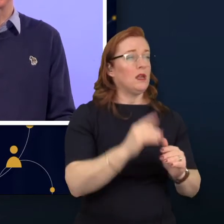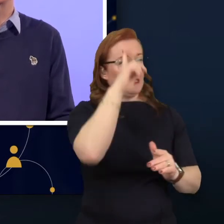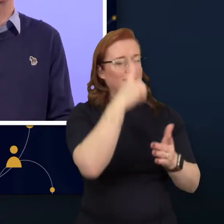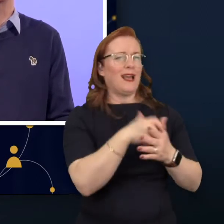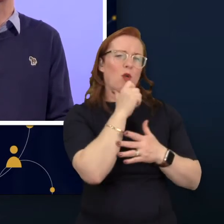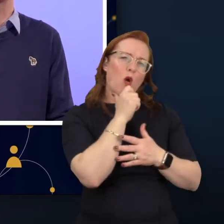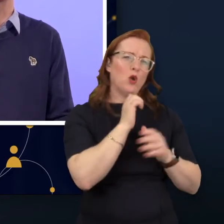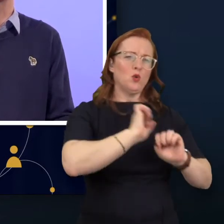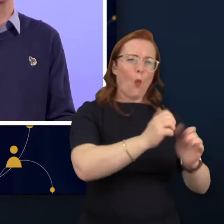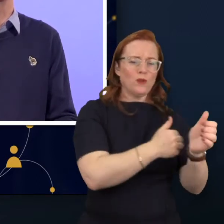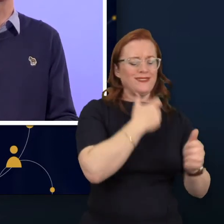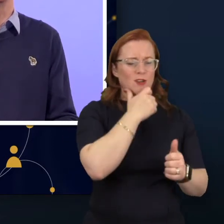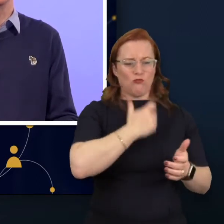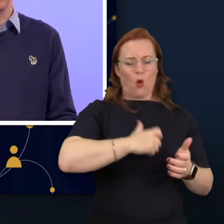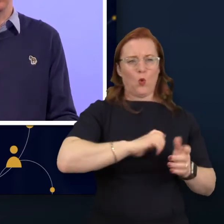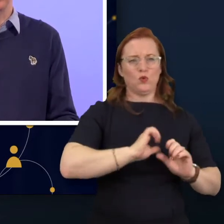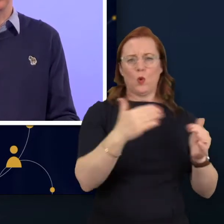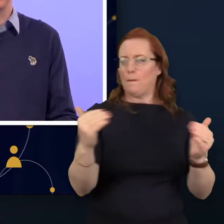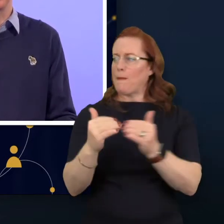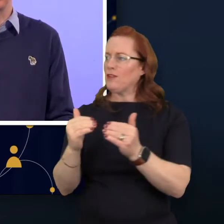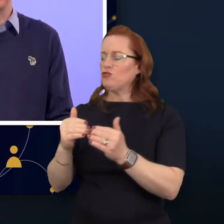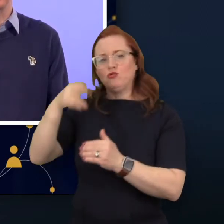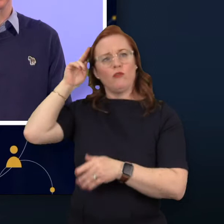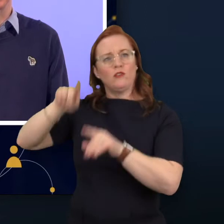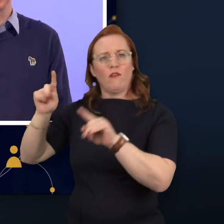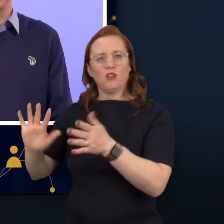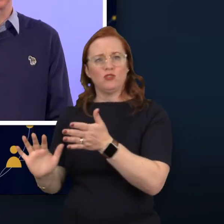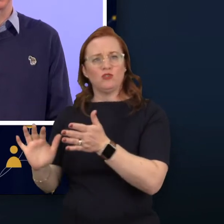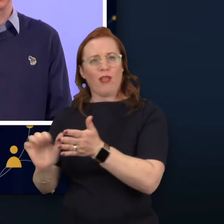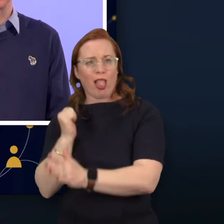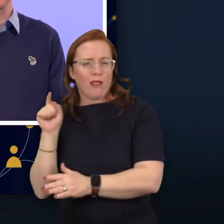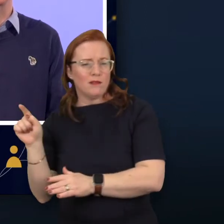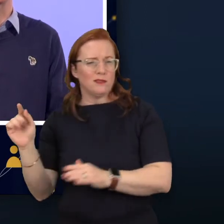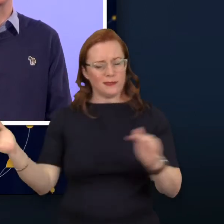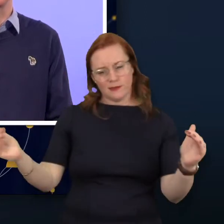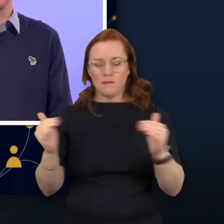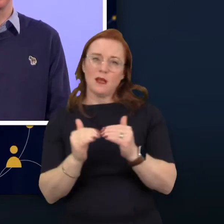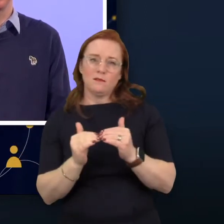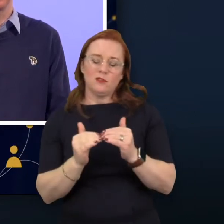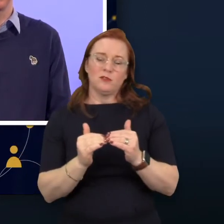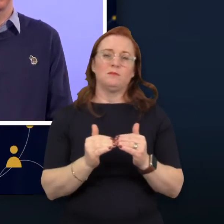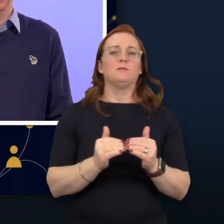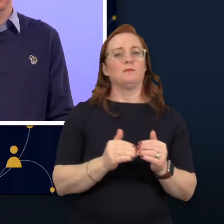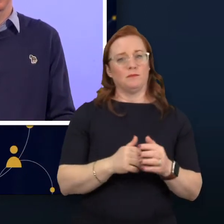matched to the sought after strengths that neurodiverse and autistic individuals bring.